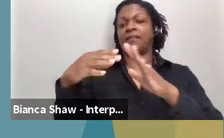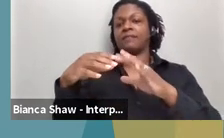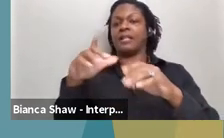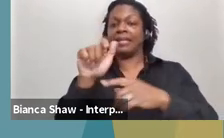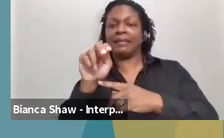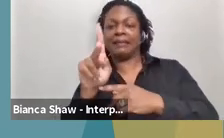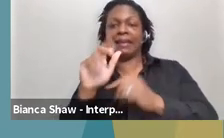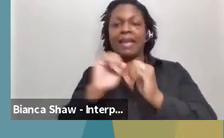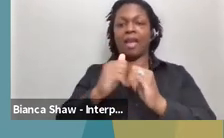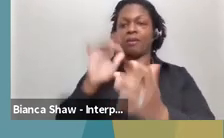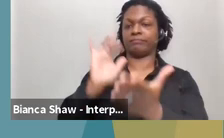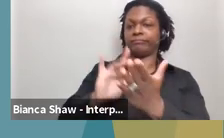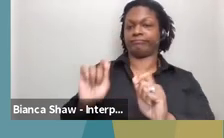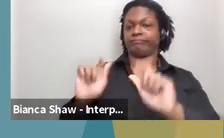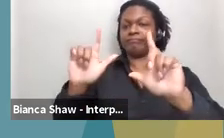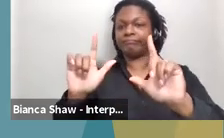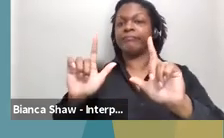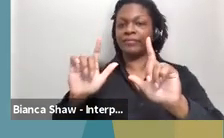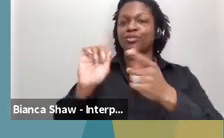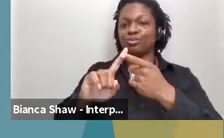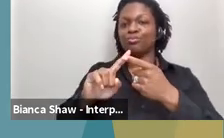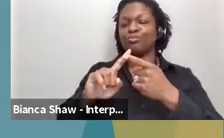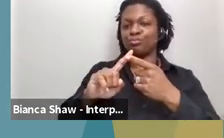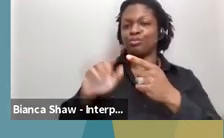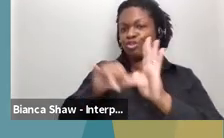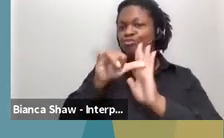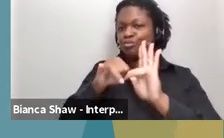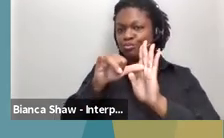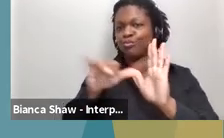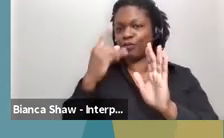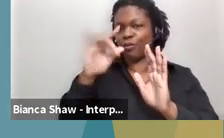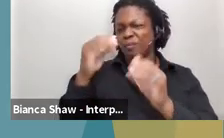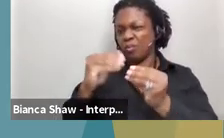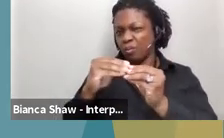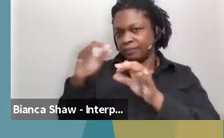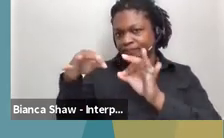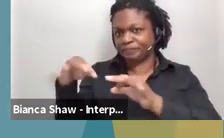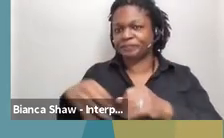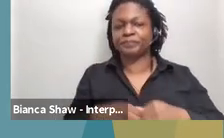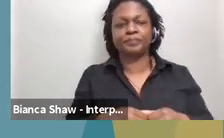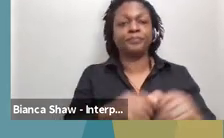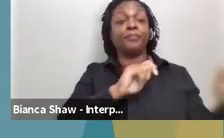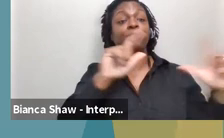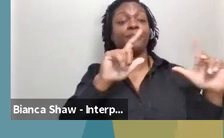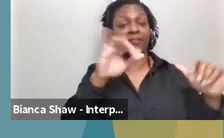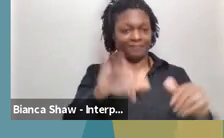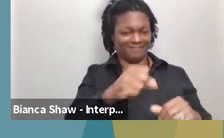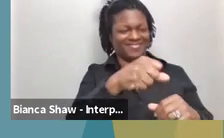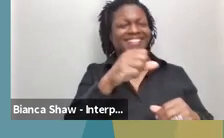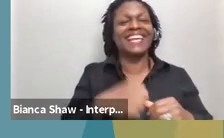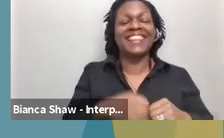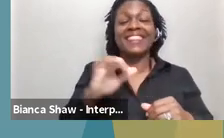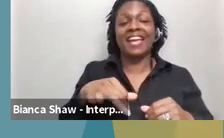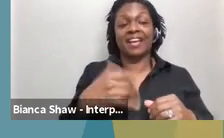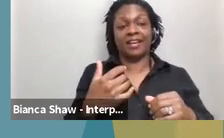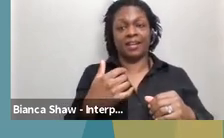And if you could, yep, thank you very much. Um, so these are, this is just a little bit more information about the programs, which I was mentioning earlier. I'm actually going to pull